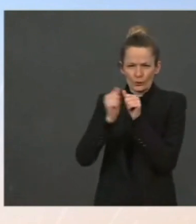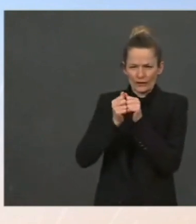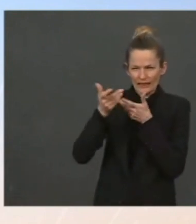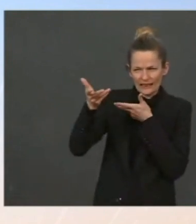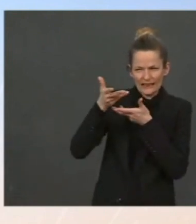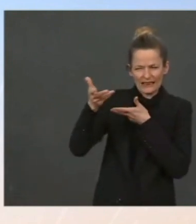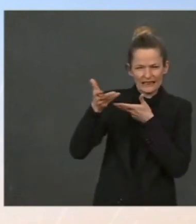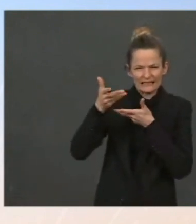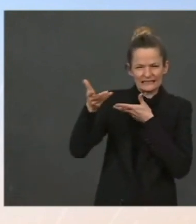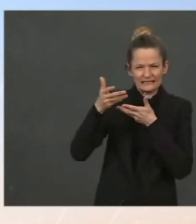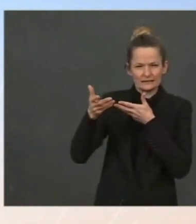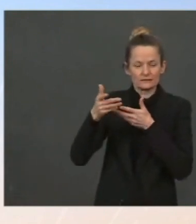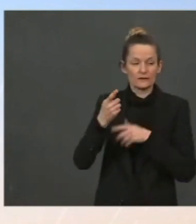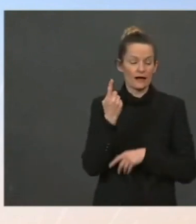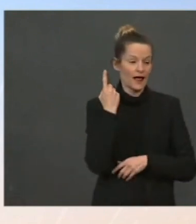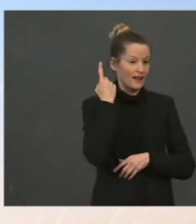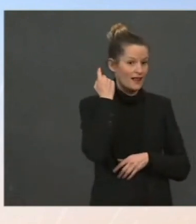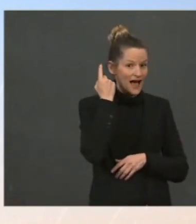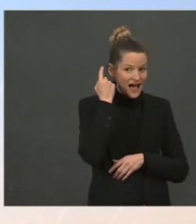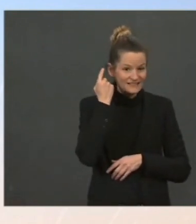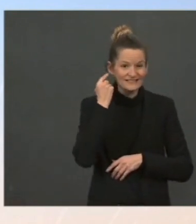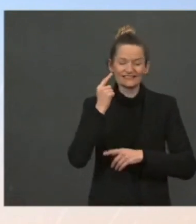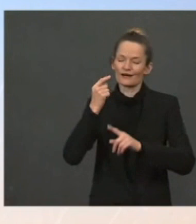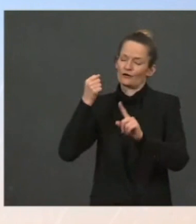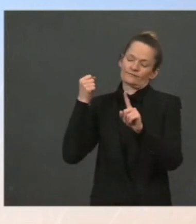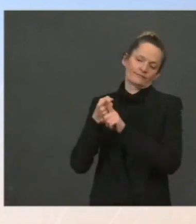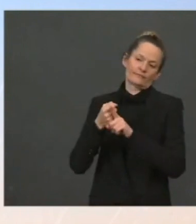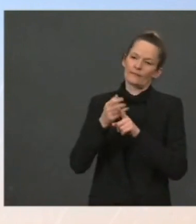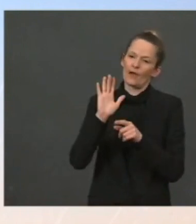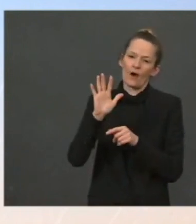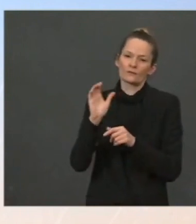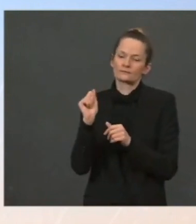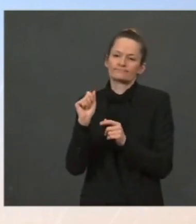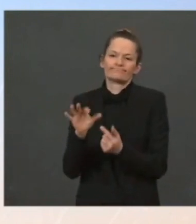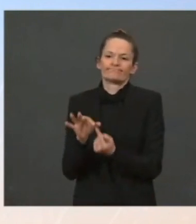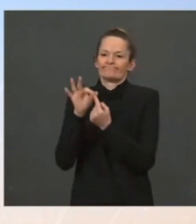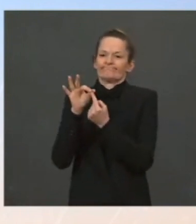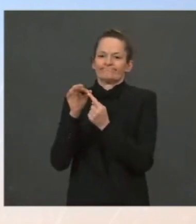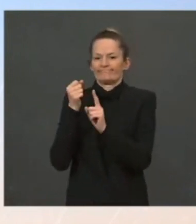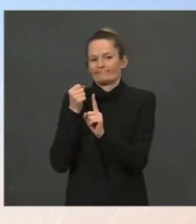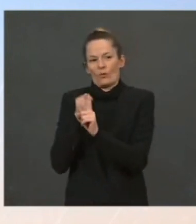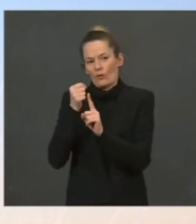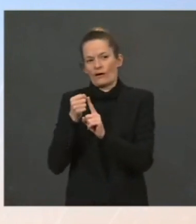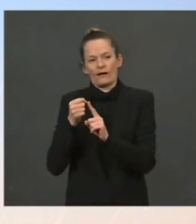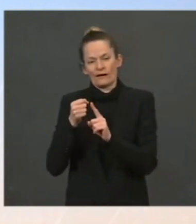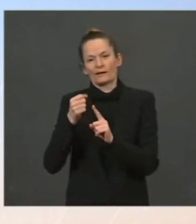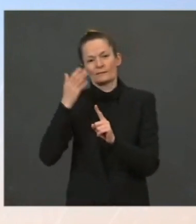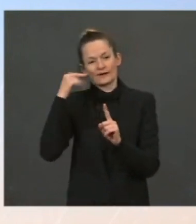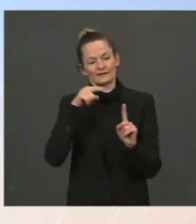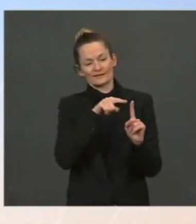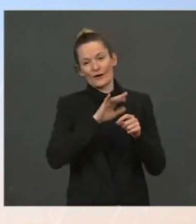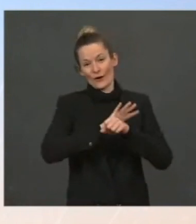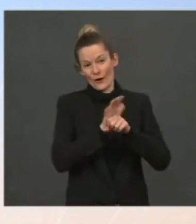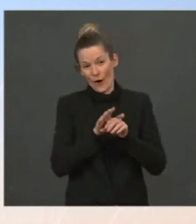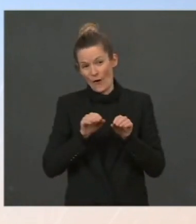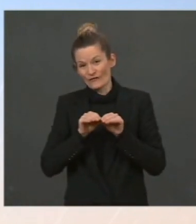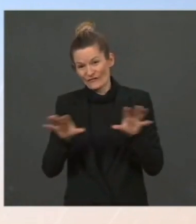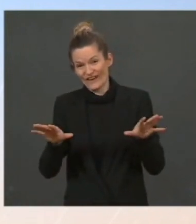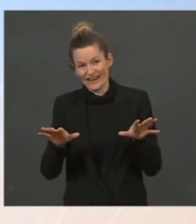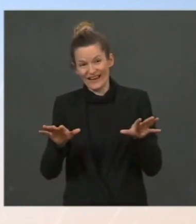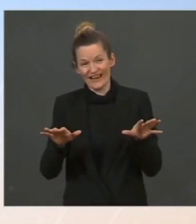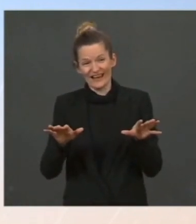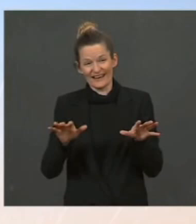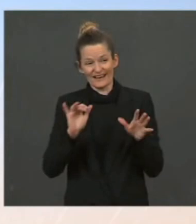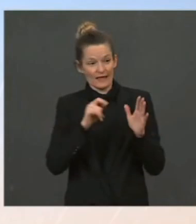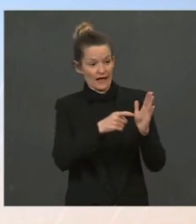anomaly because demand during COVID for gasoline was so low that the prices were so low. And when